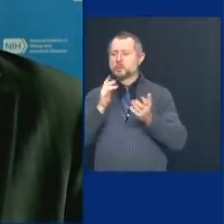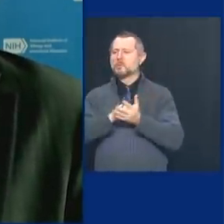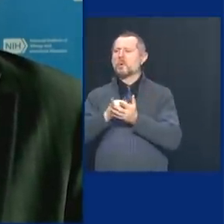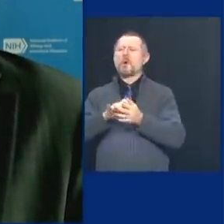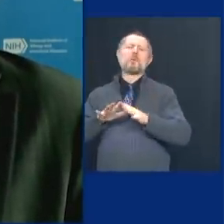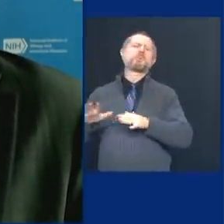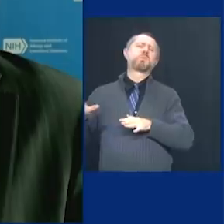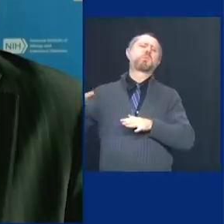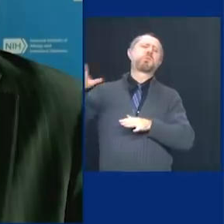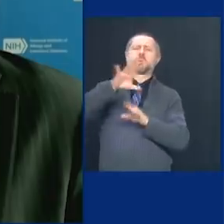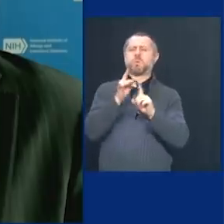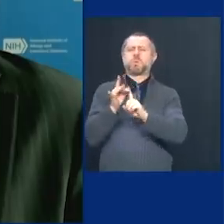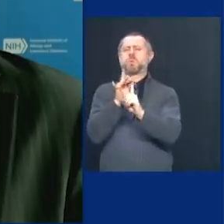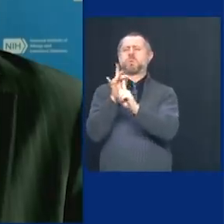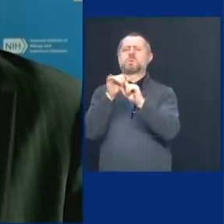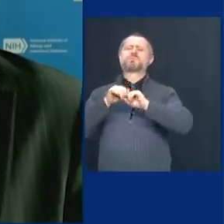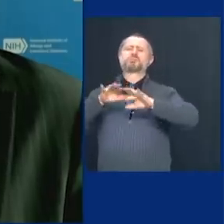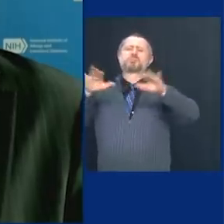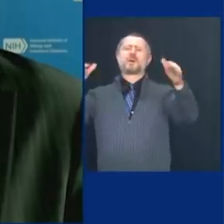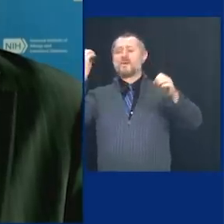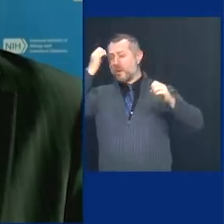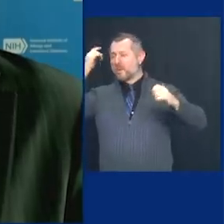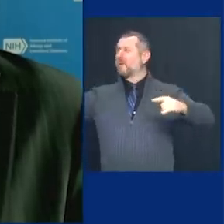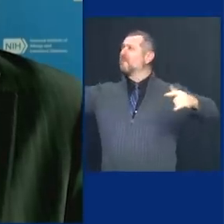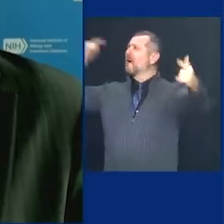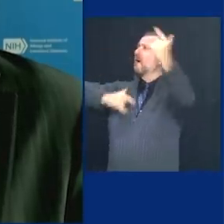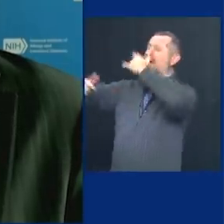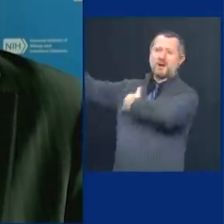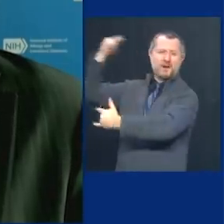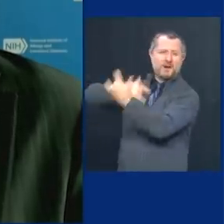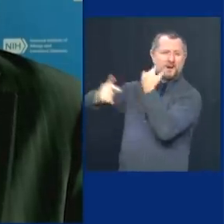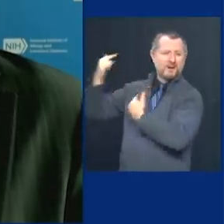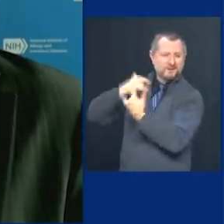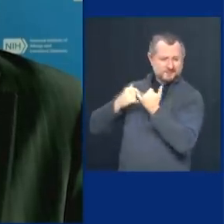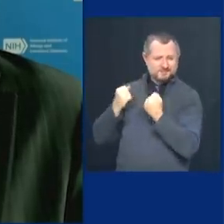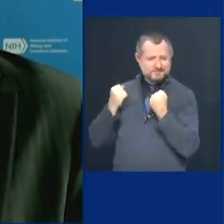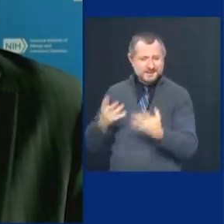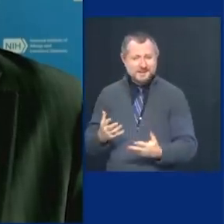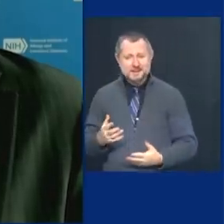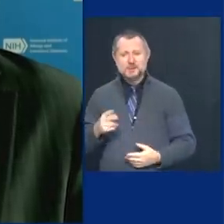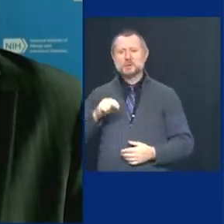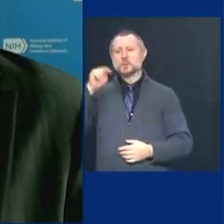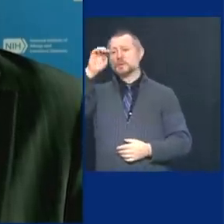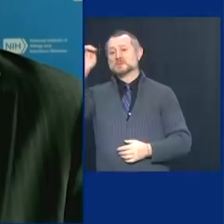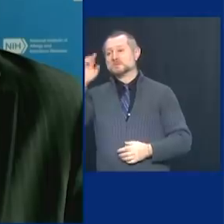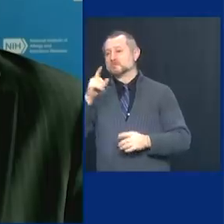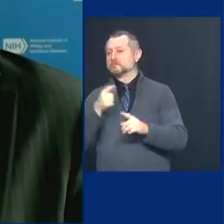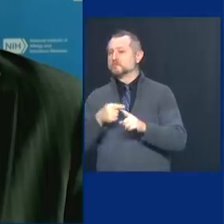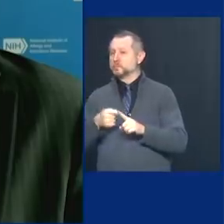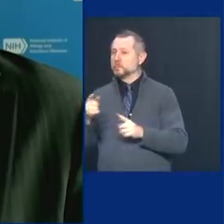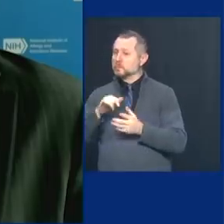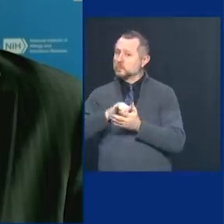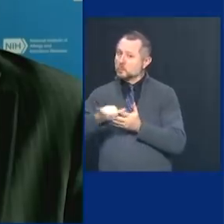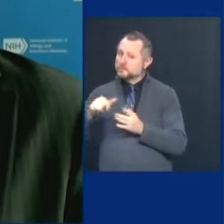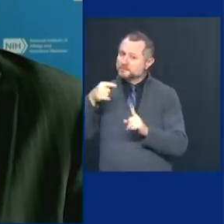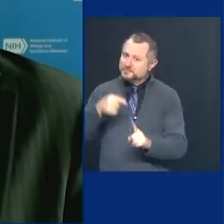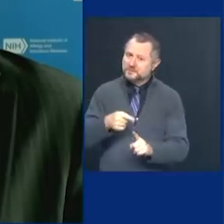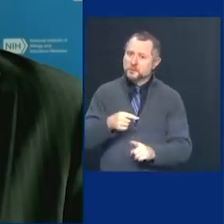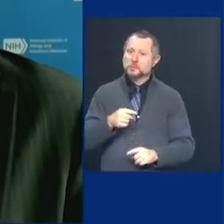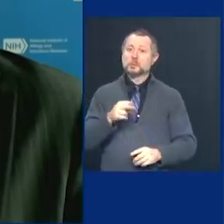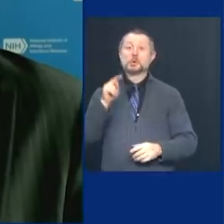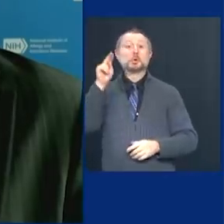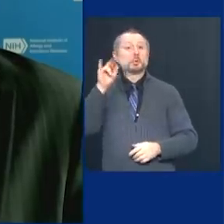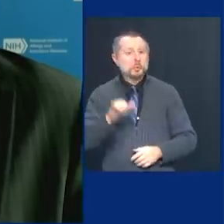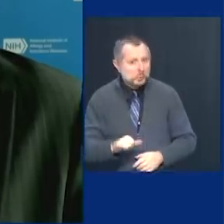cases came in from Europe and the Northeastern Corridor, particularly New York State, particularly the metropolitan area, got hit really,